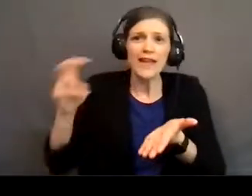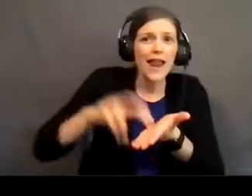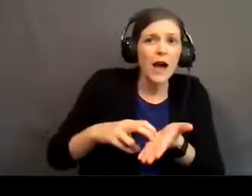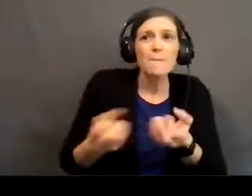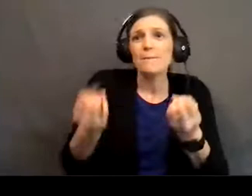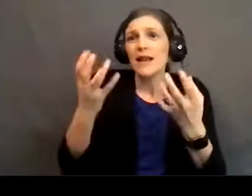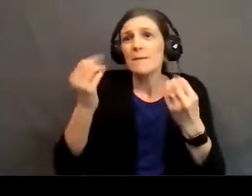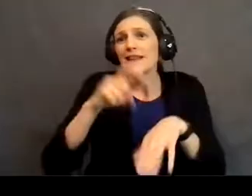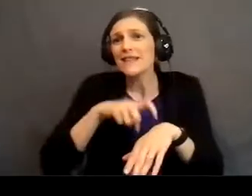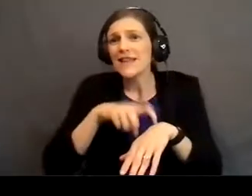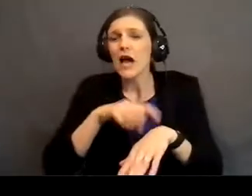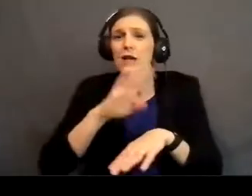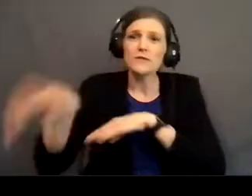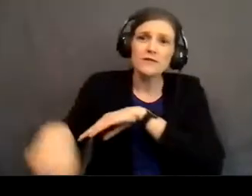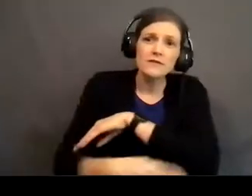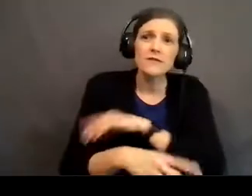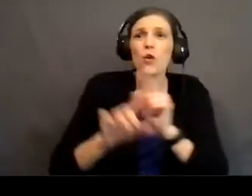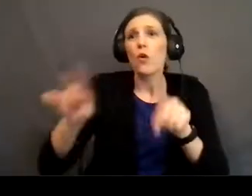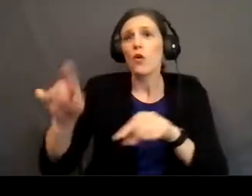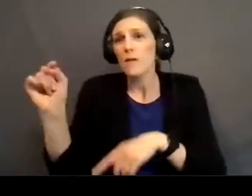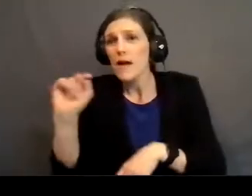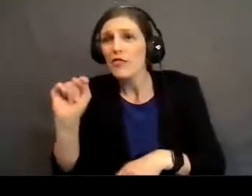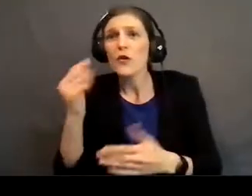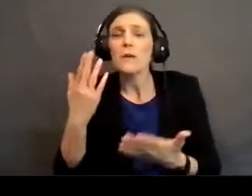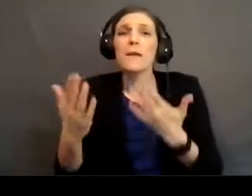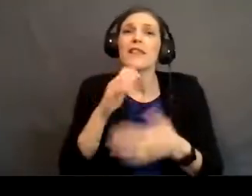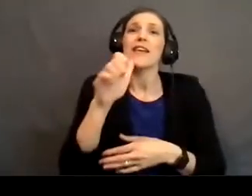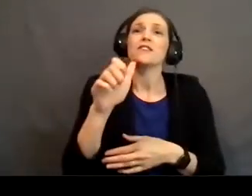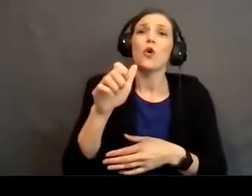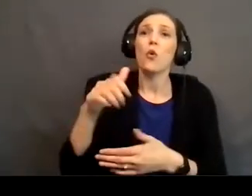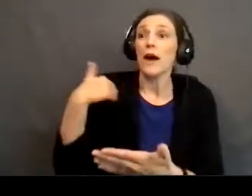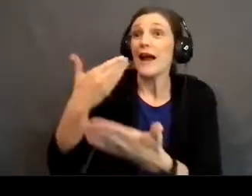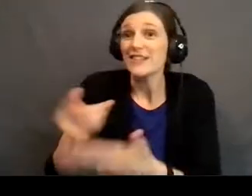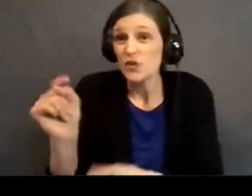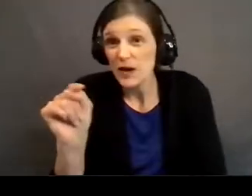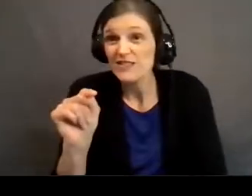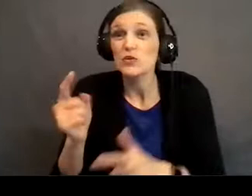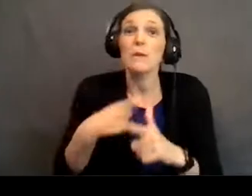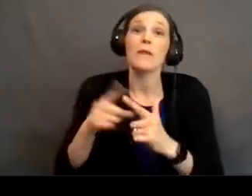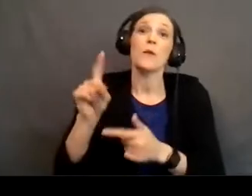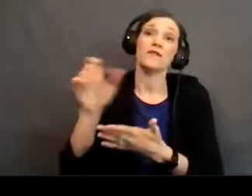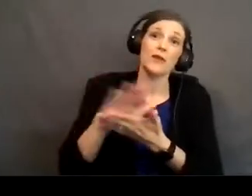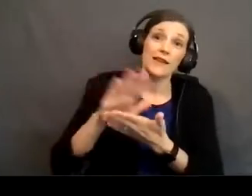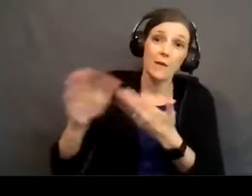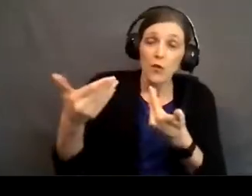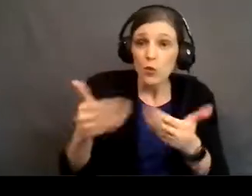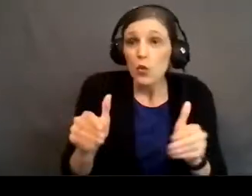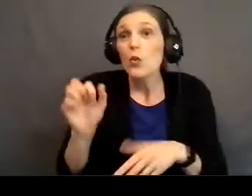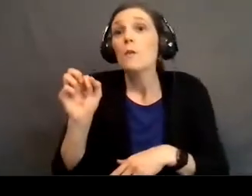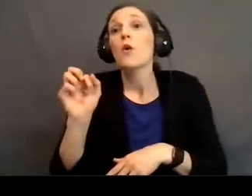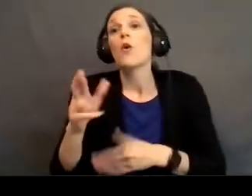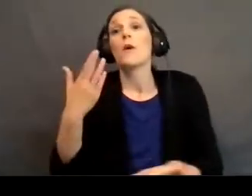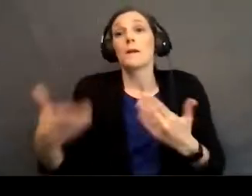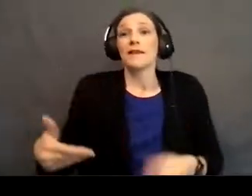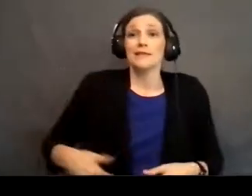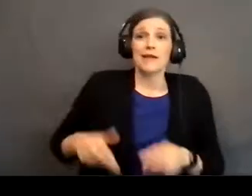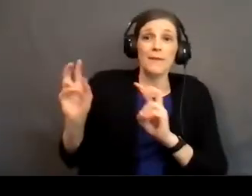times in the middle of the night to go to the restroom. Maybe they don't make it to the restroom and so we have to clean up their room or maybe they have a stomach